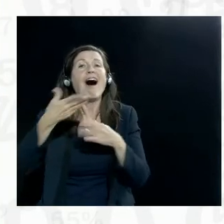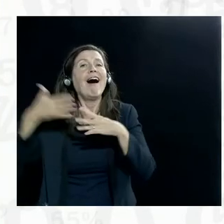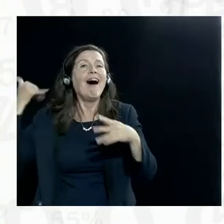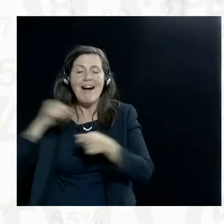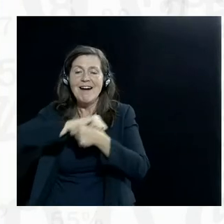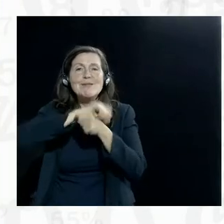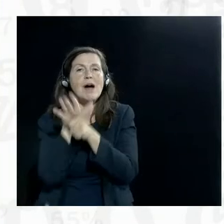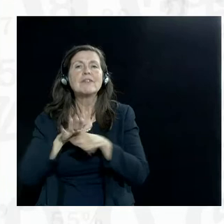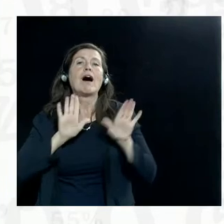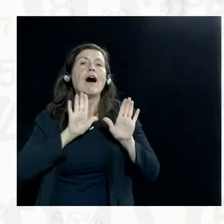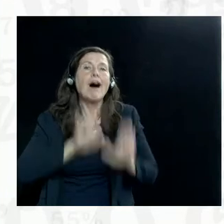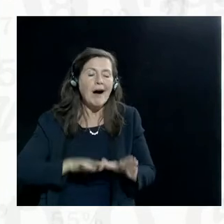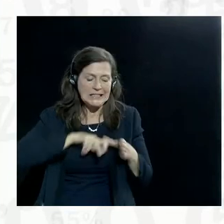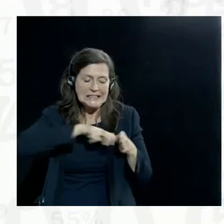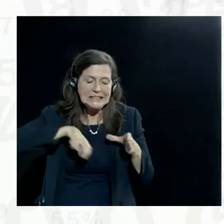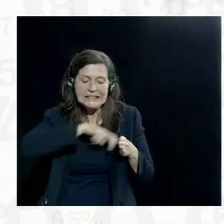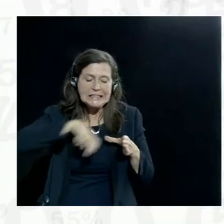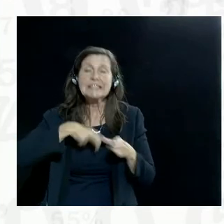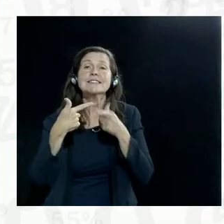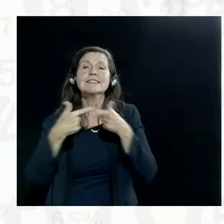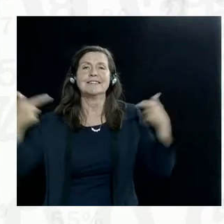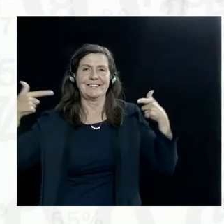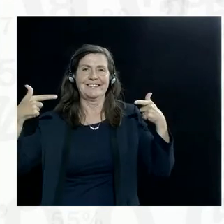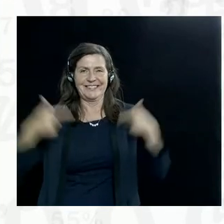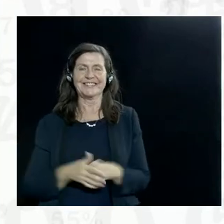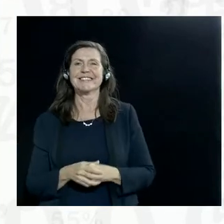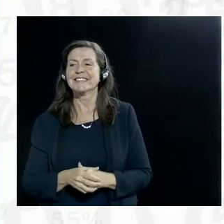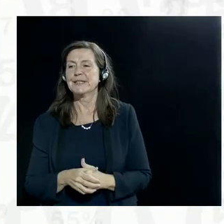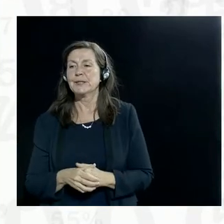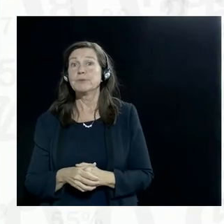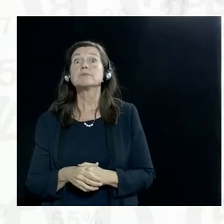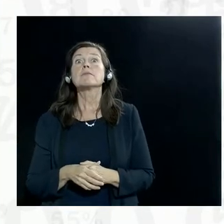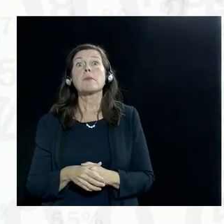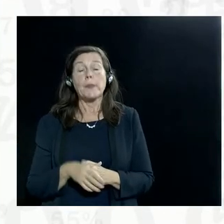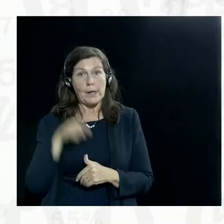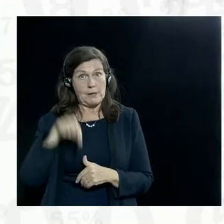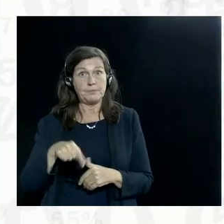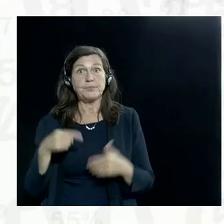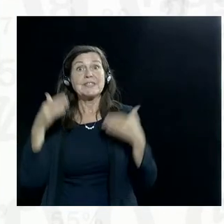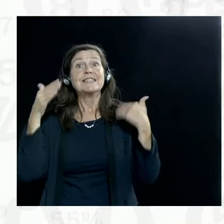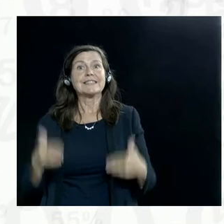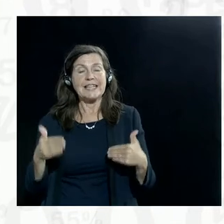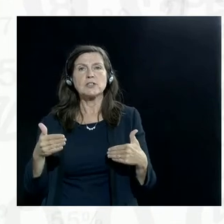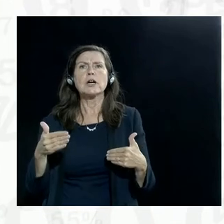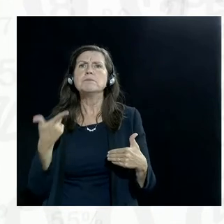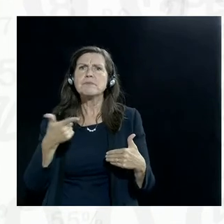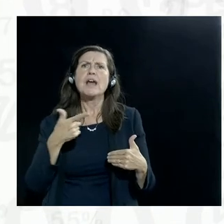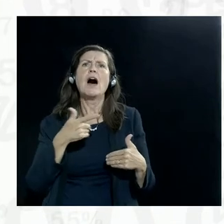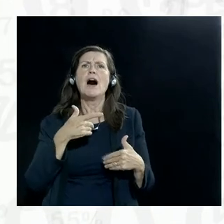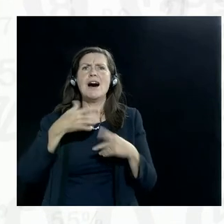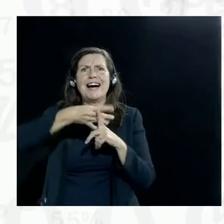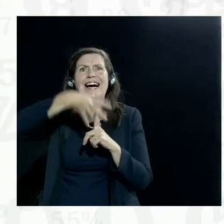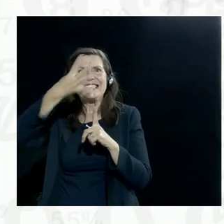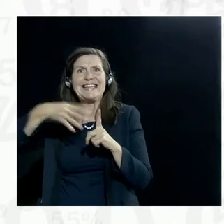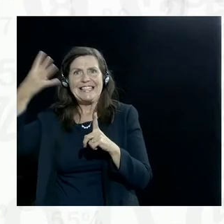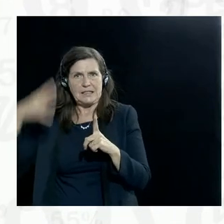sweatpants this time. There were quite a few interesting remarks on the session on the role of data in disasters and